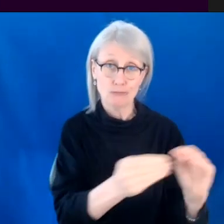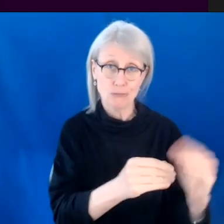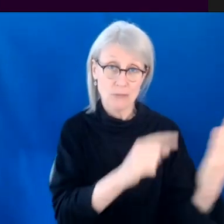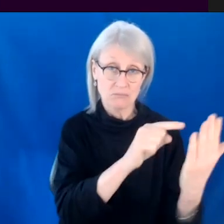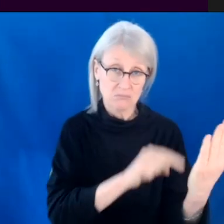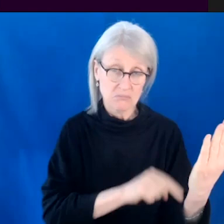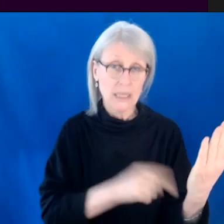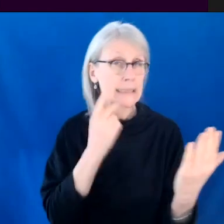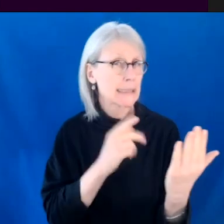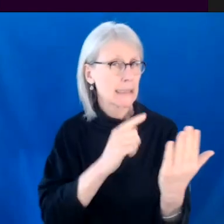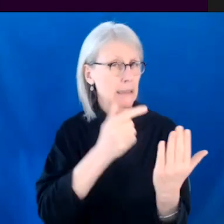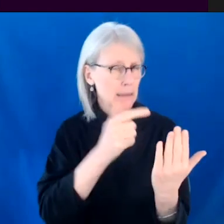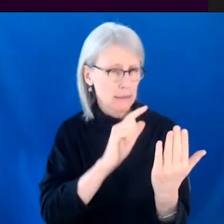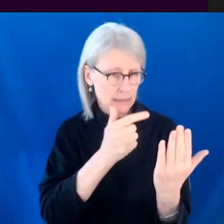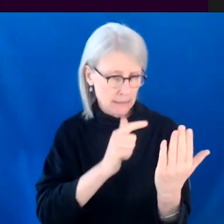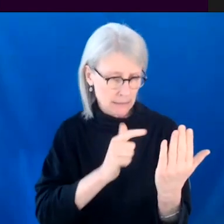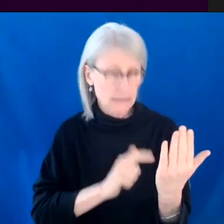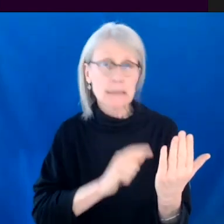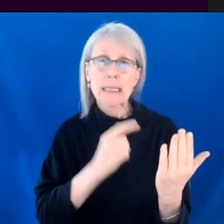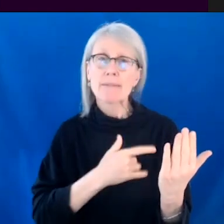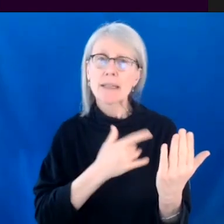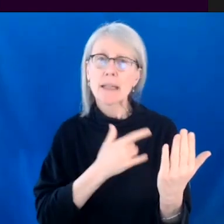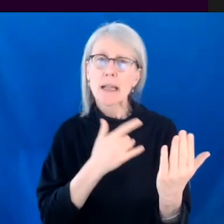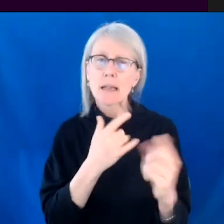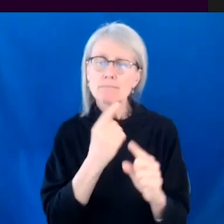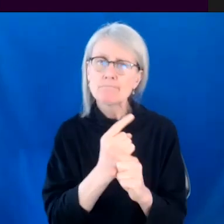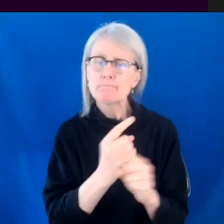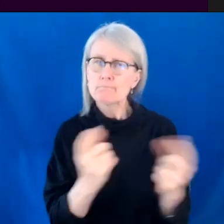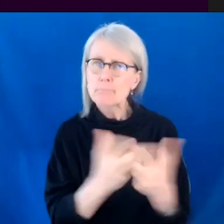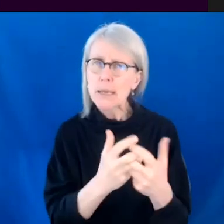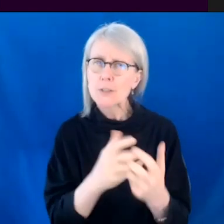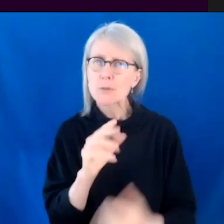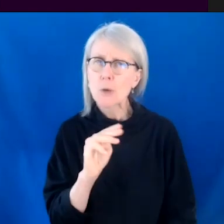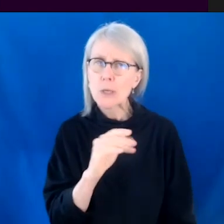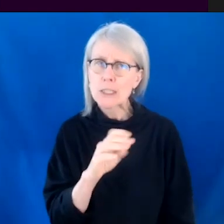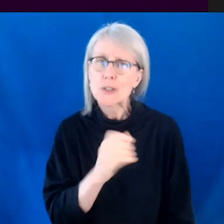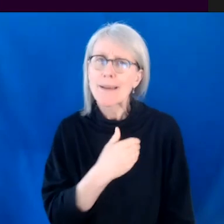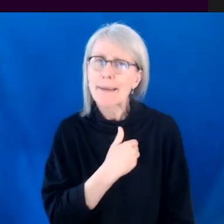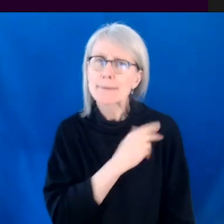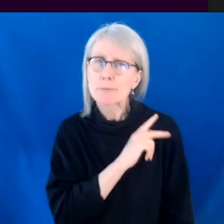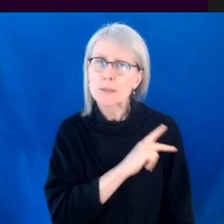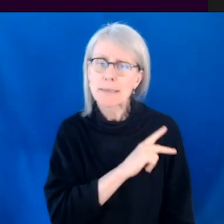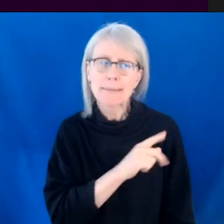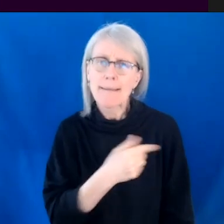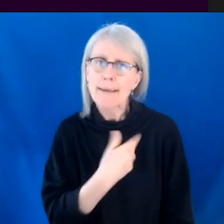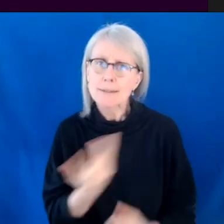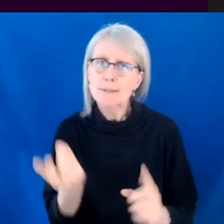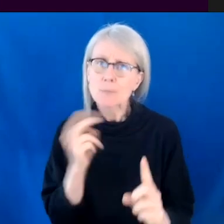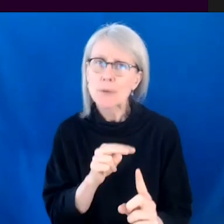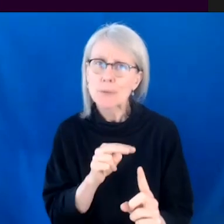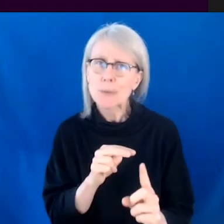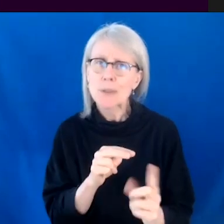line she say feel authentically Marlene? Like she has a personality. She has a point of view. The way